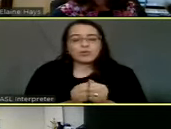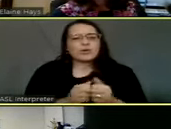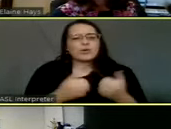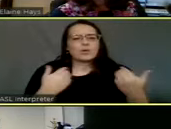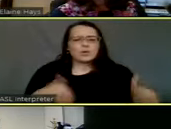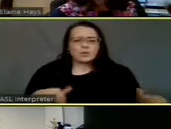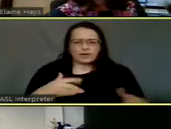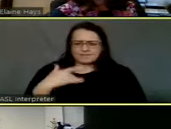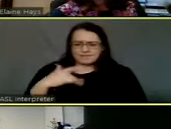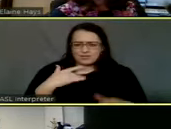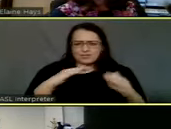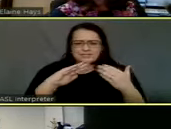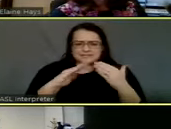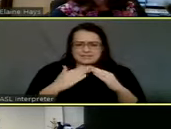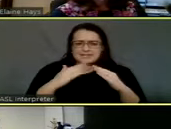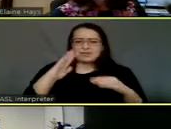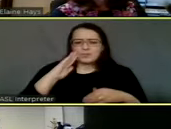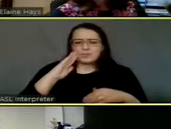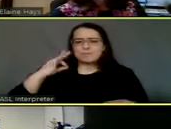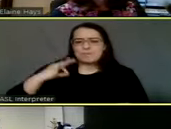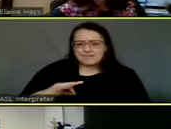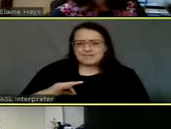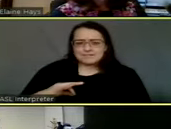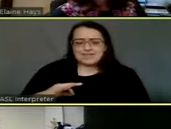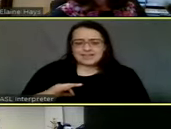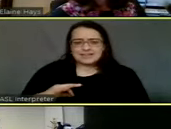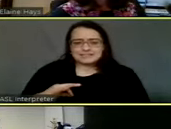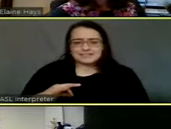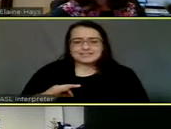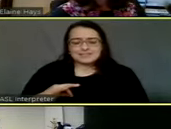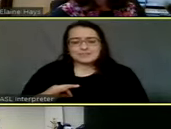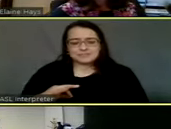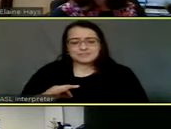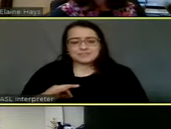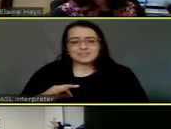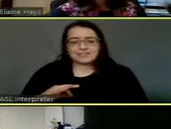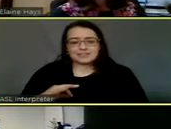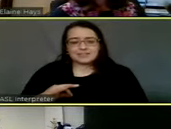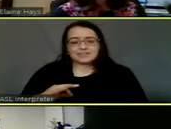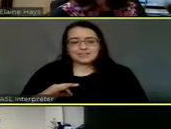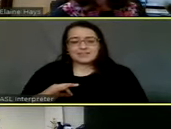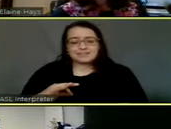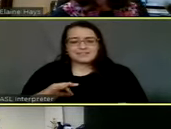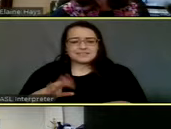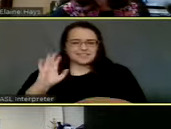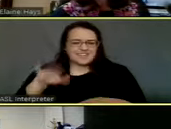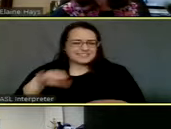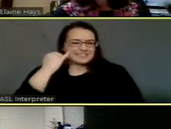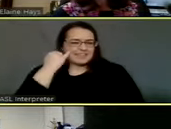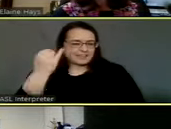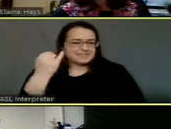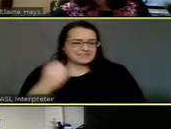benefit as a community more economically. Um, and that's really the idea behind it.